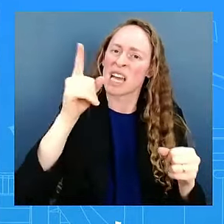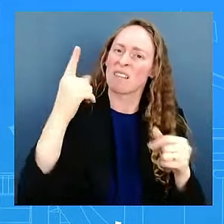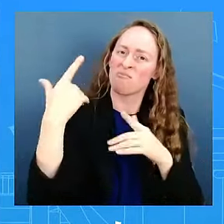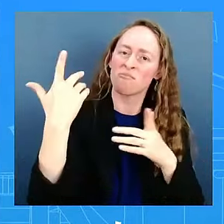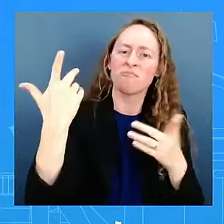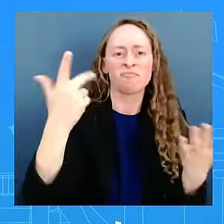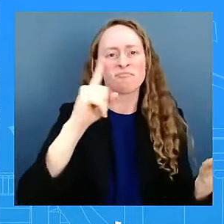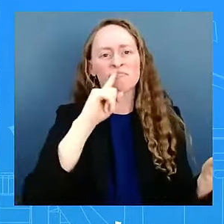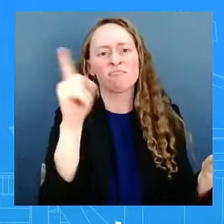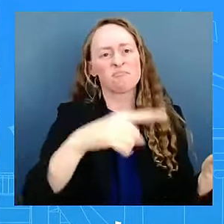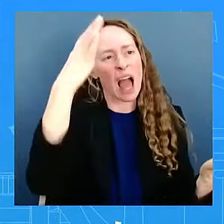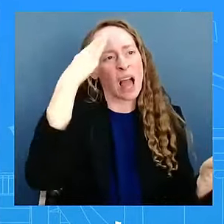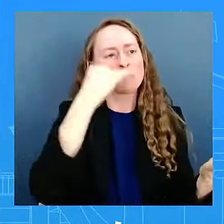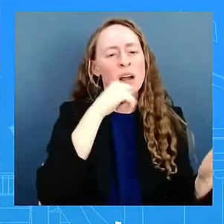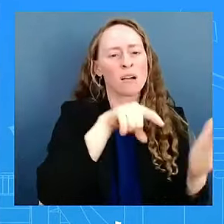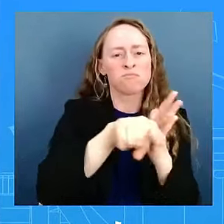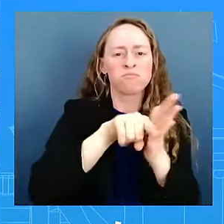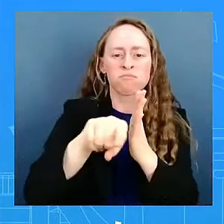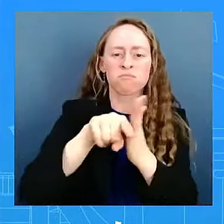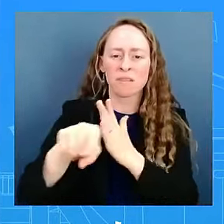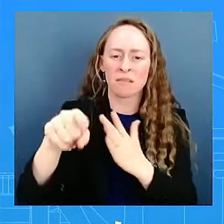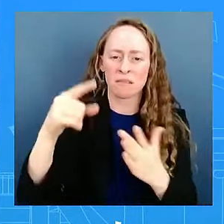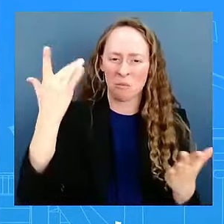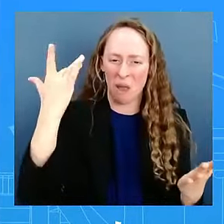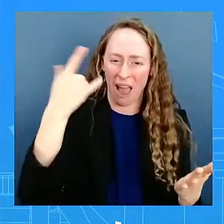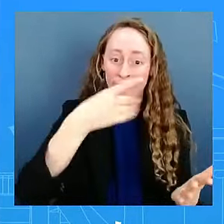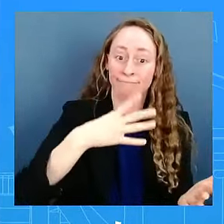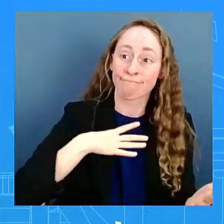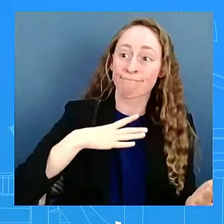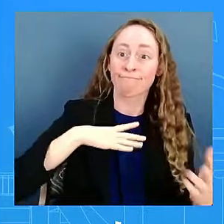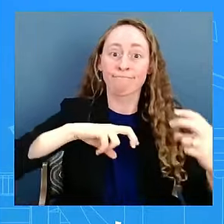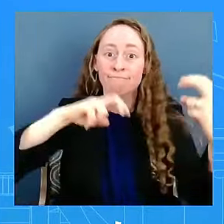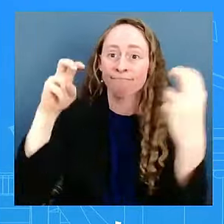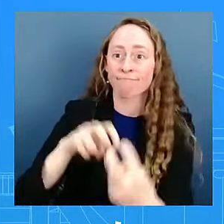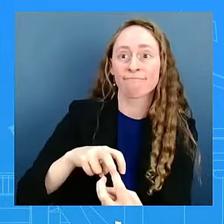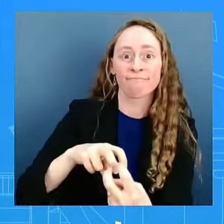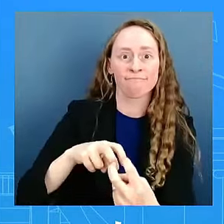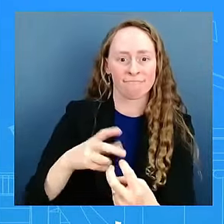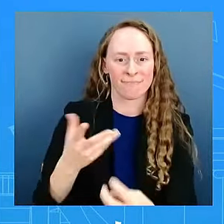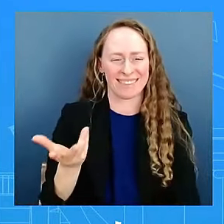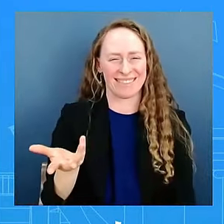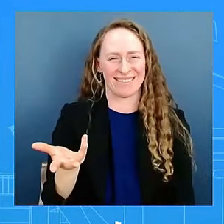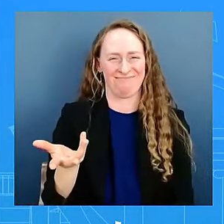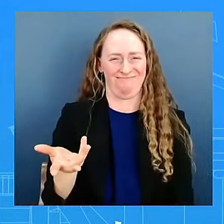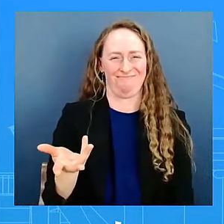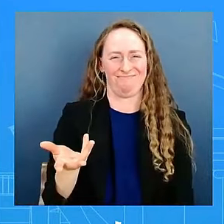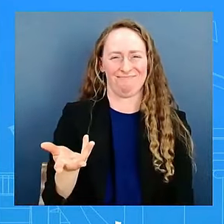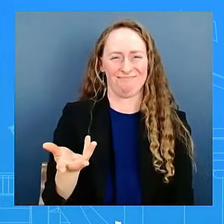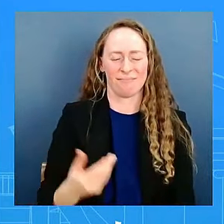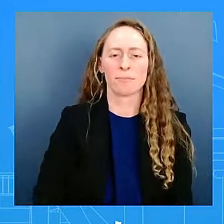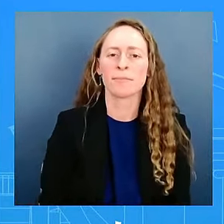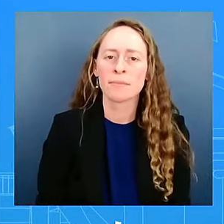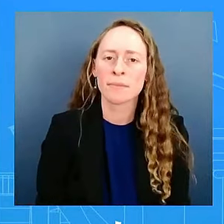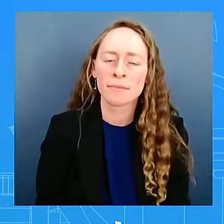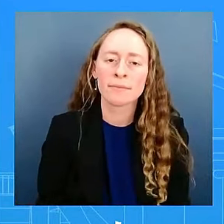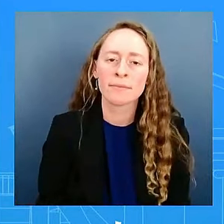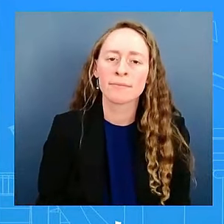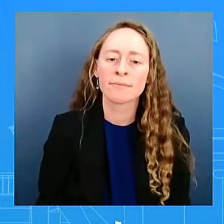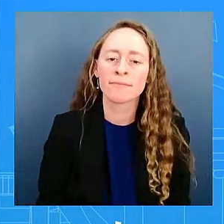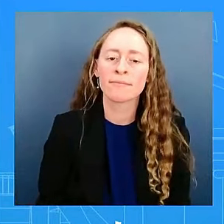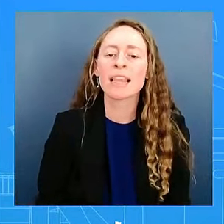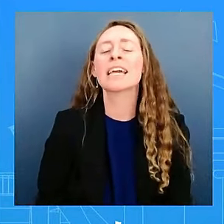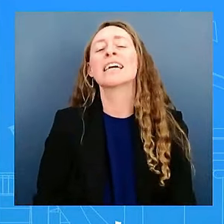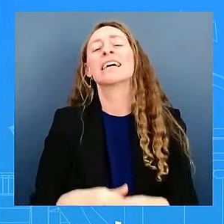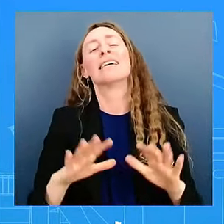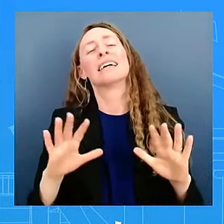poke their heads up above ground? And then I have a second one. As I also said, it's too soon to know what these reports are going to mean for the